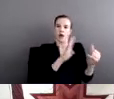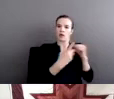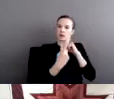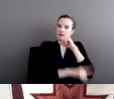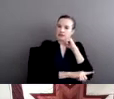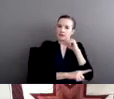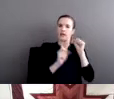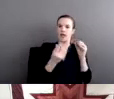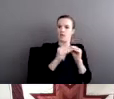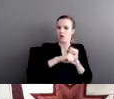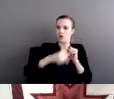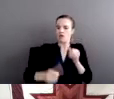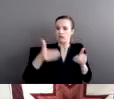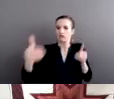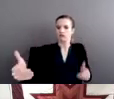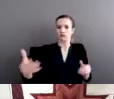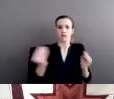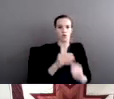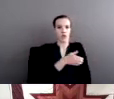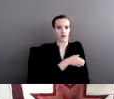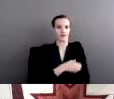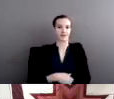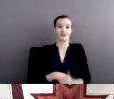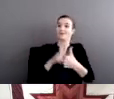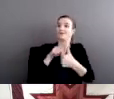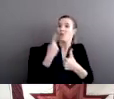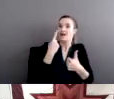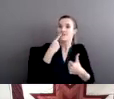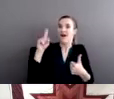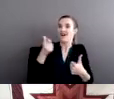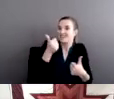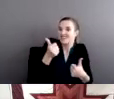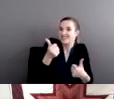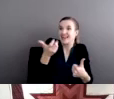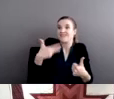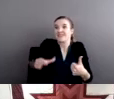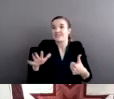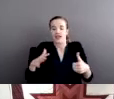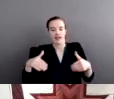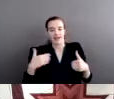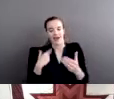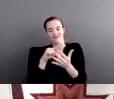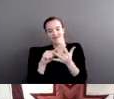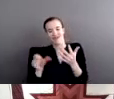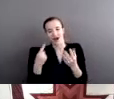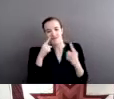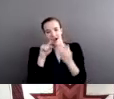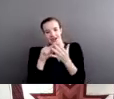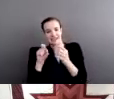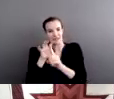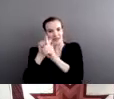with it. So one victory down, still a long way to go, right? So we kept